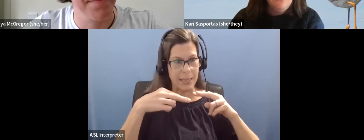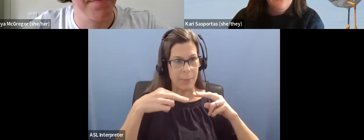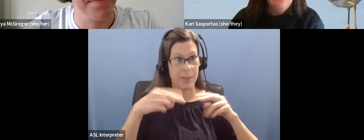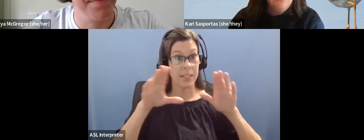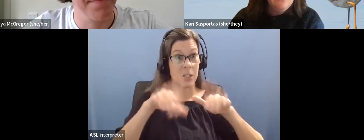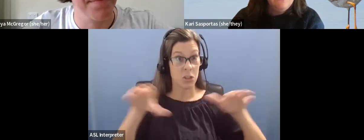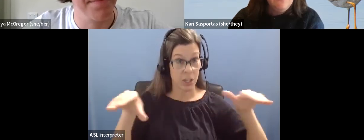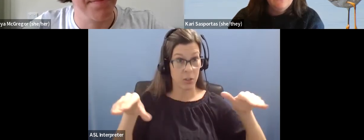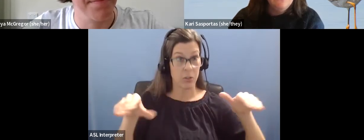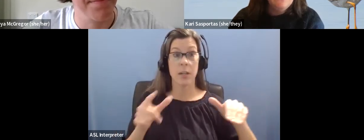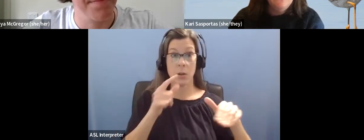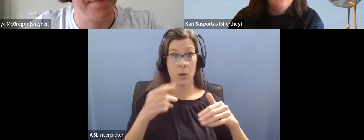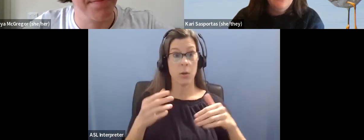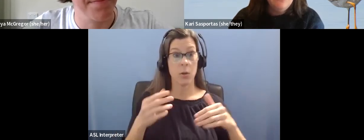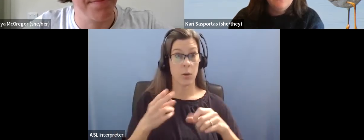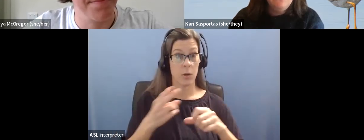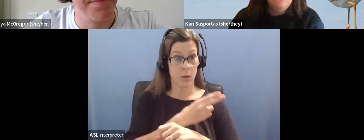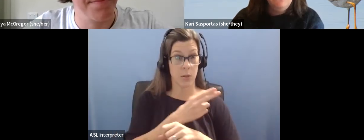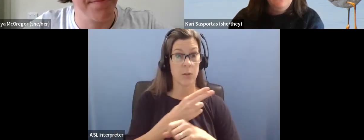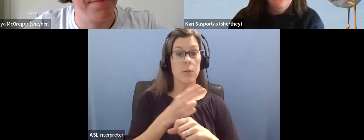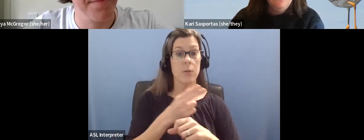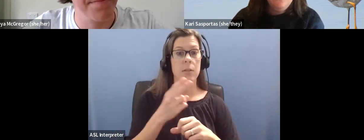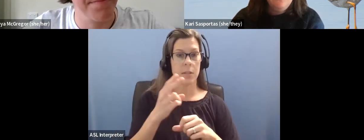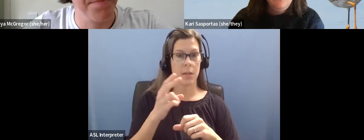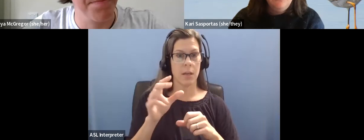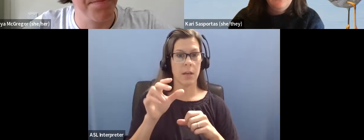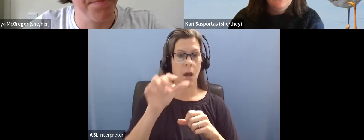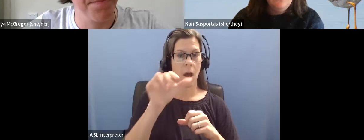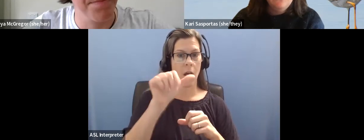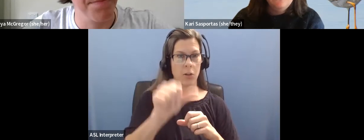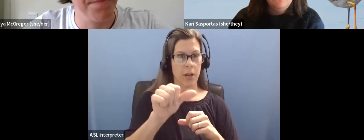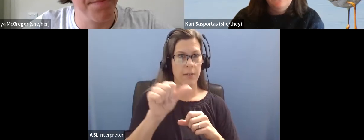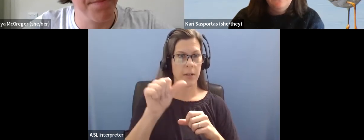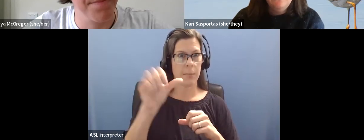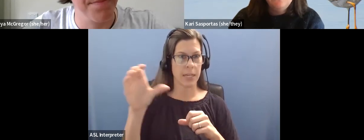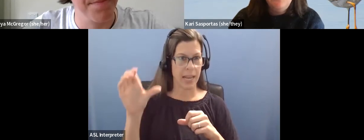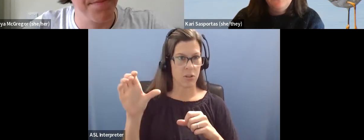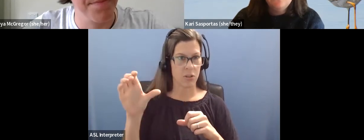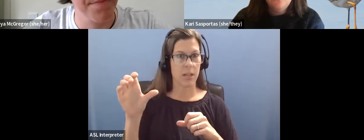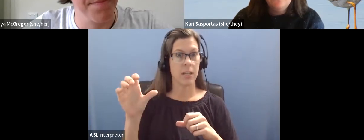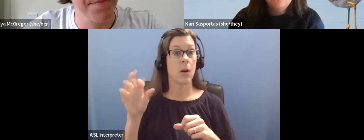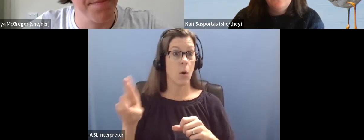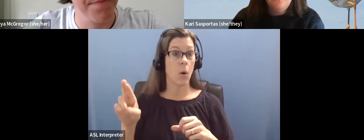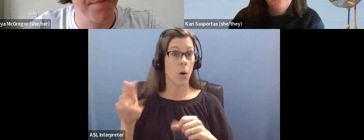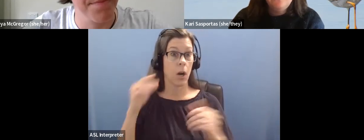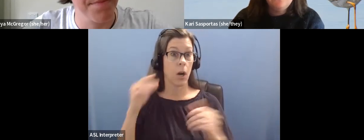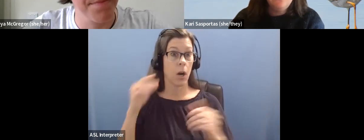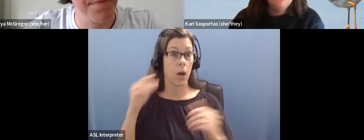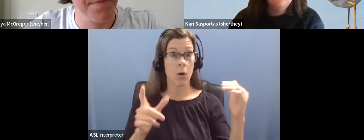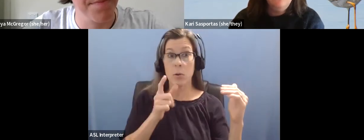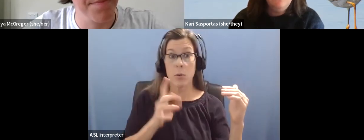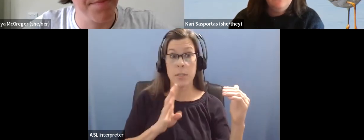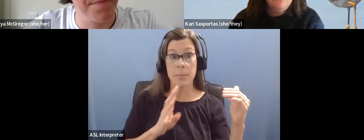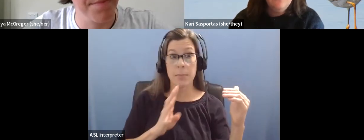using AAC or alternative communication, um, to communicate, um, whether it's an adult that speaks or whether it's someone that's